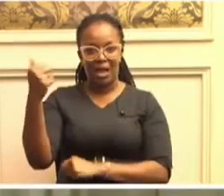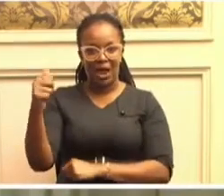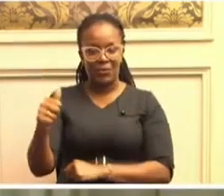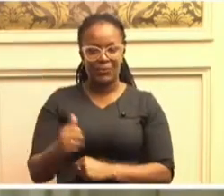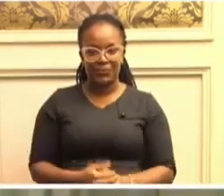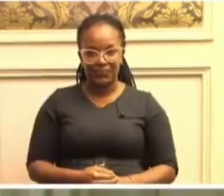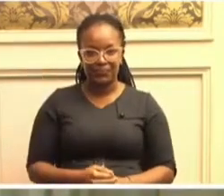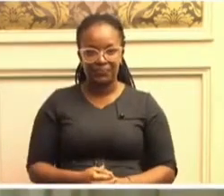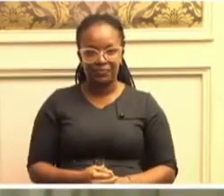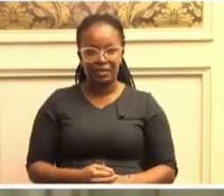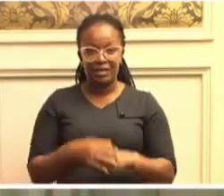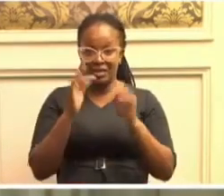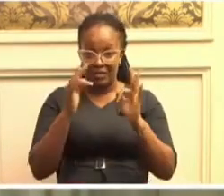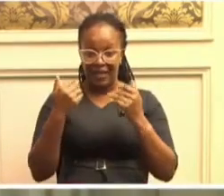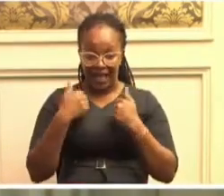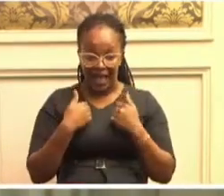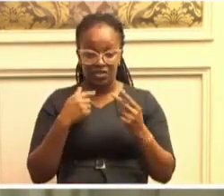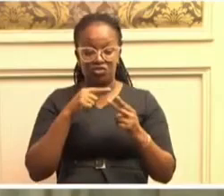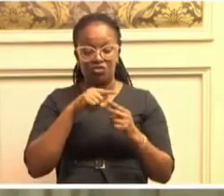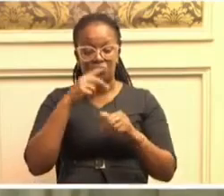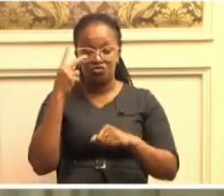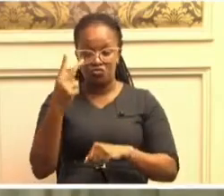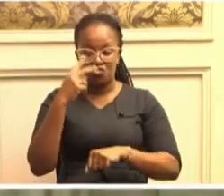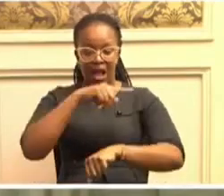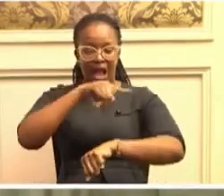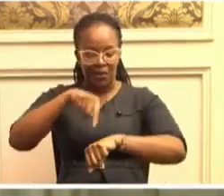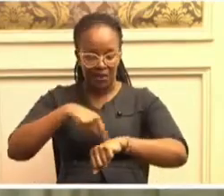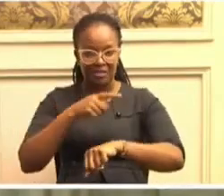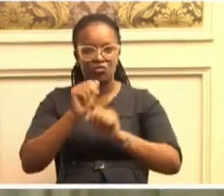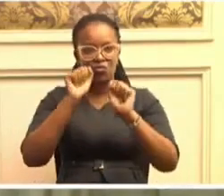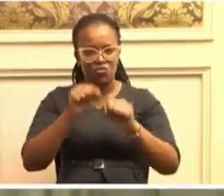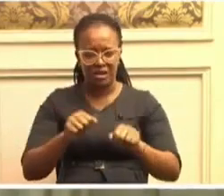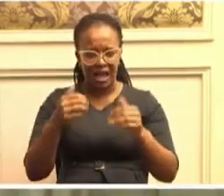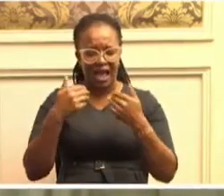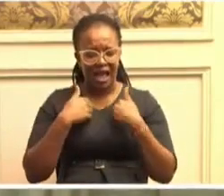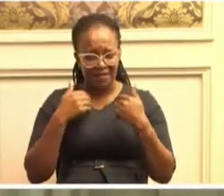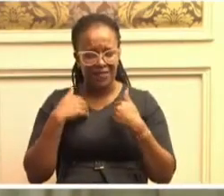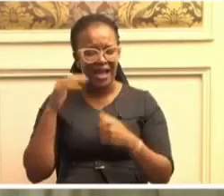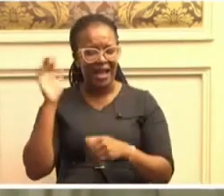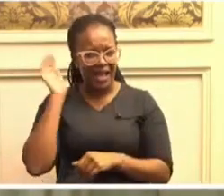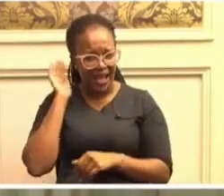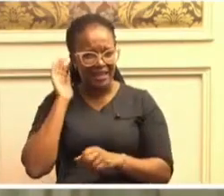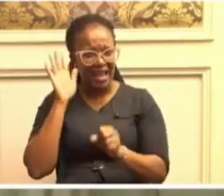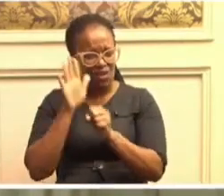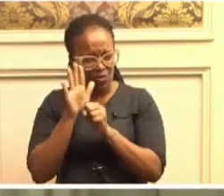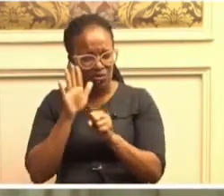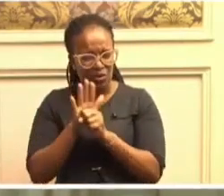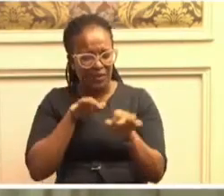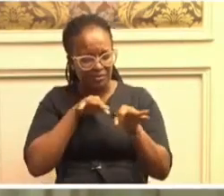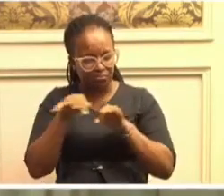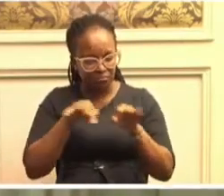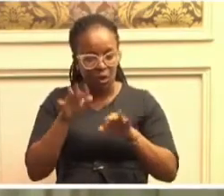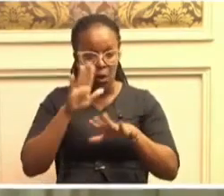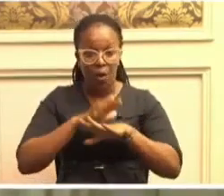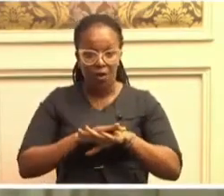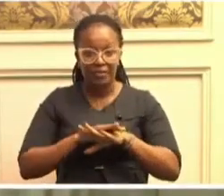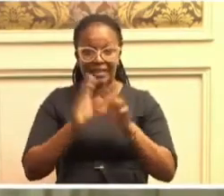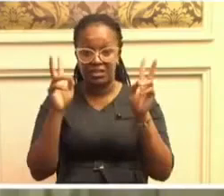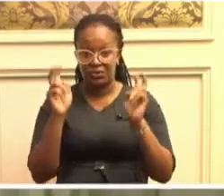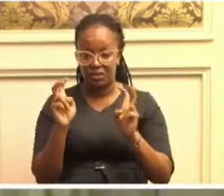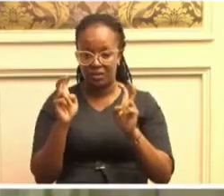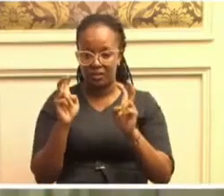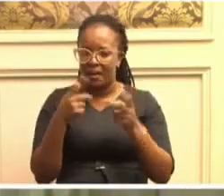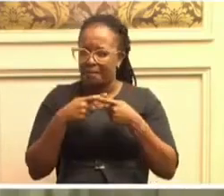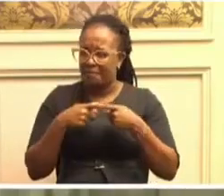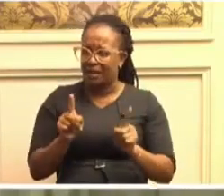If I had two hours, we will have had a very long discourse on this issue. But why is it that parliament